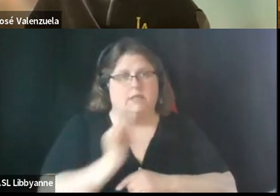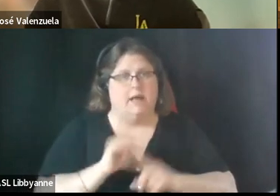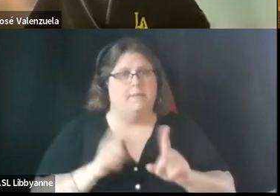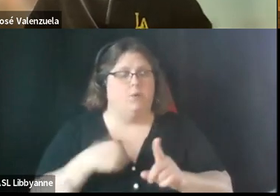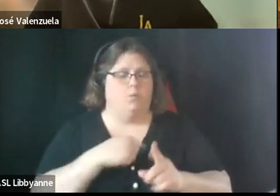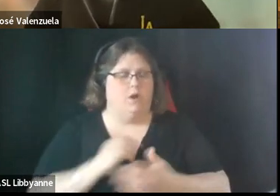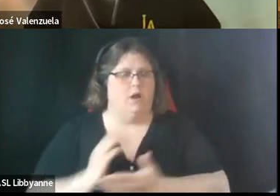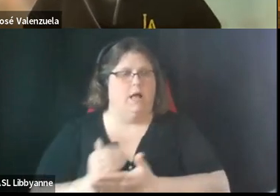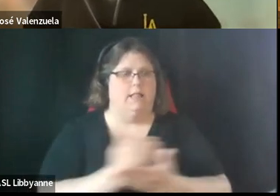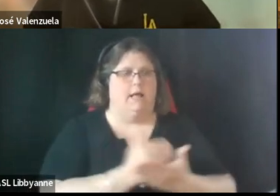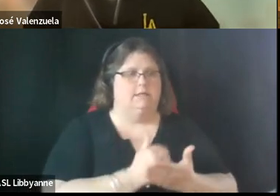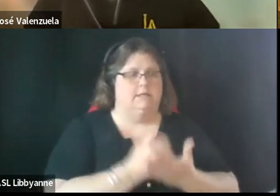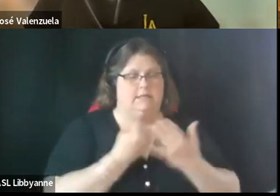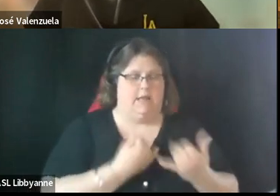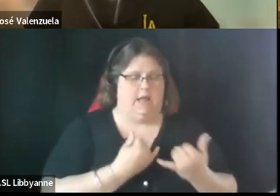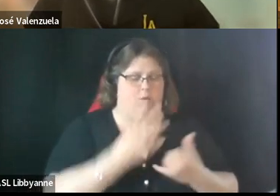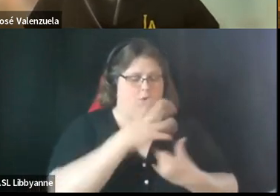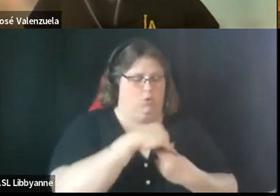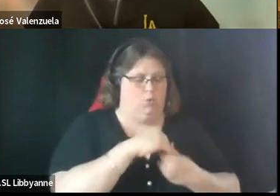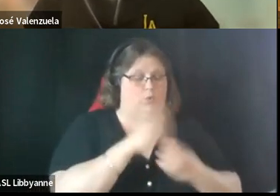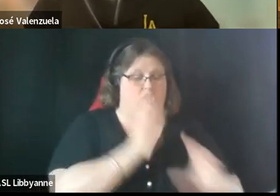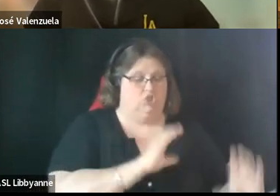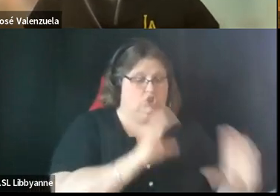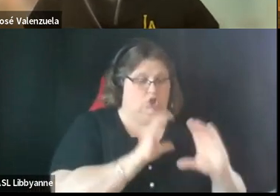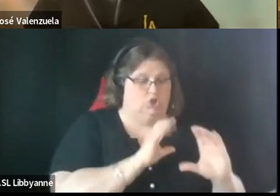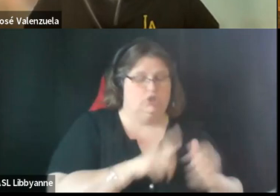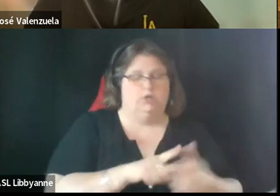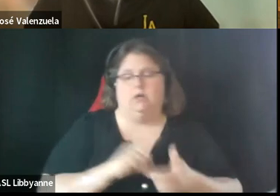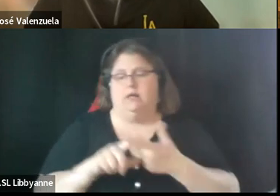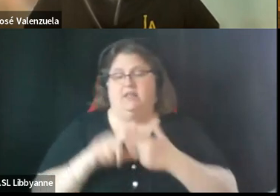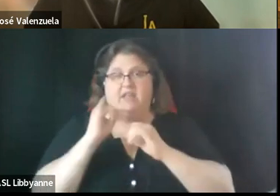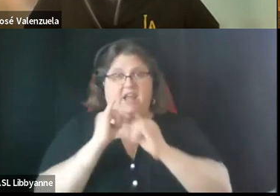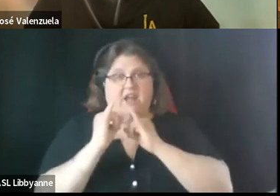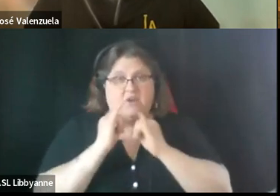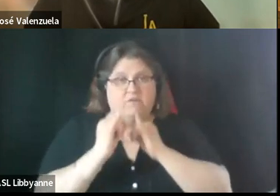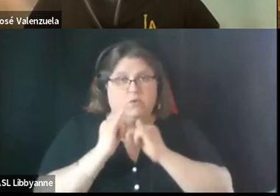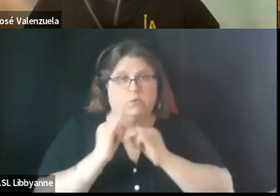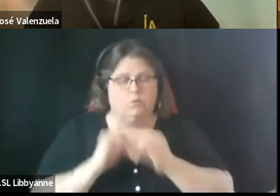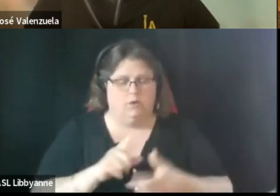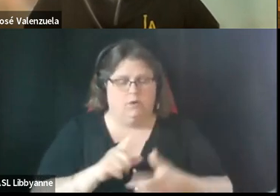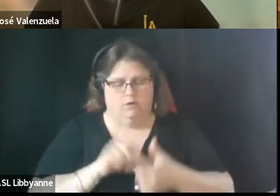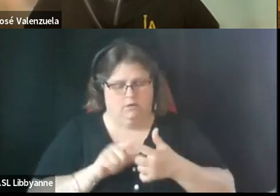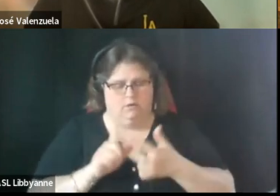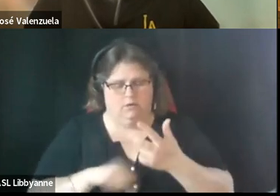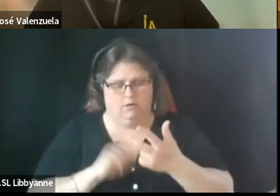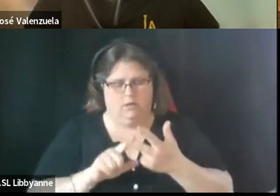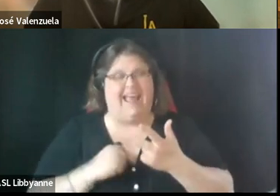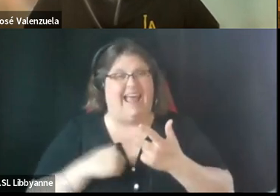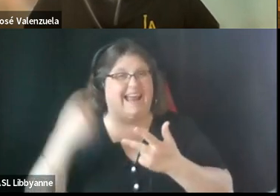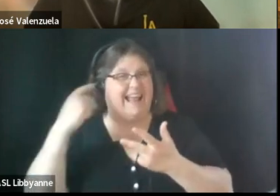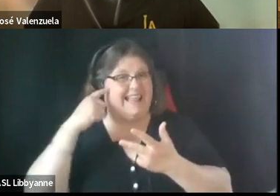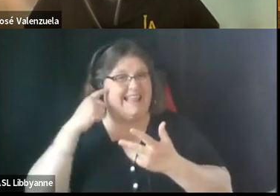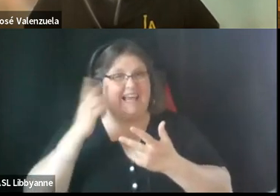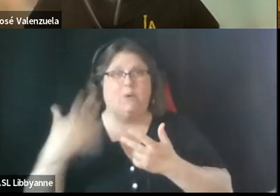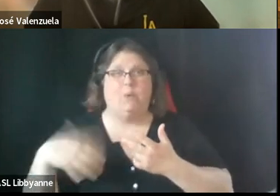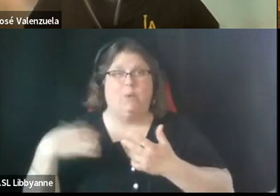inform both the search process the interview process and and i think what is going to be key is